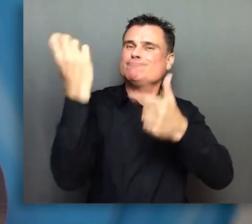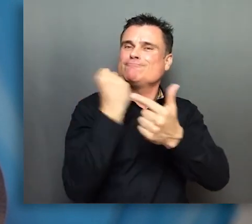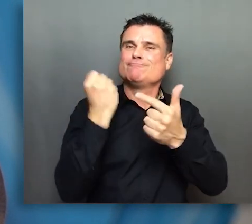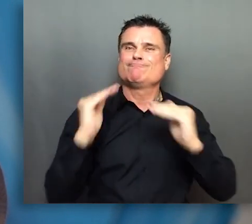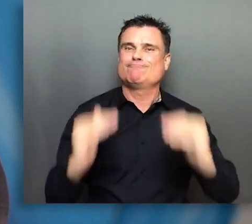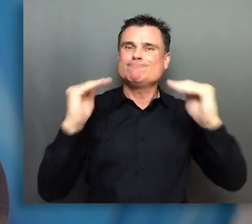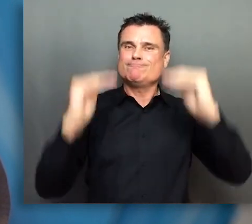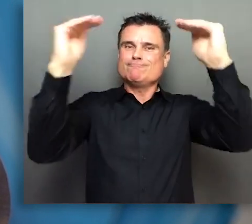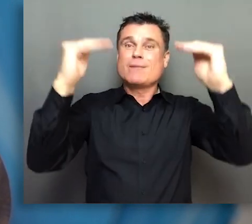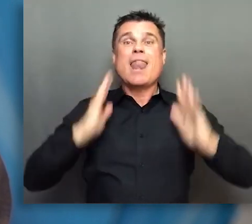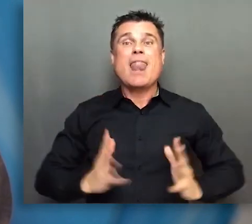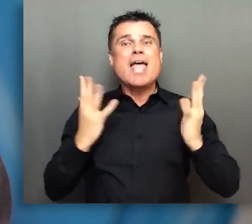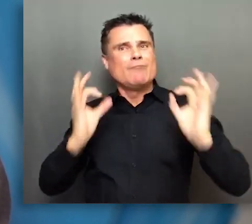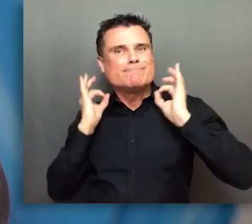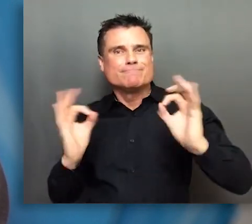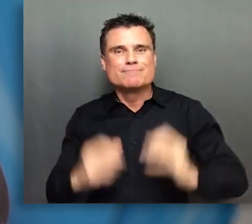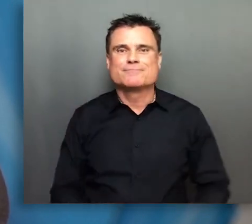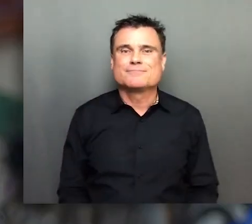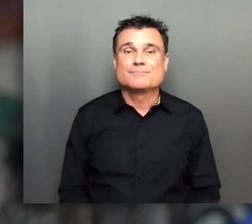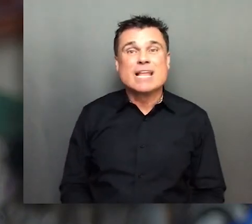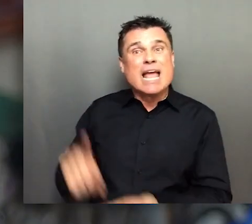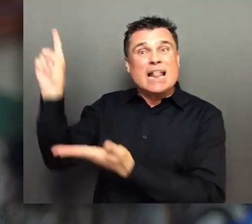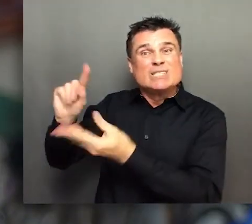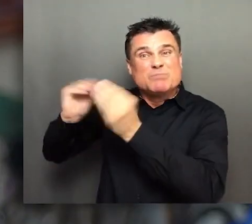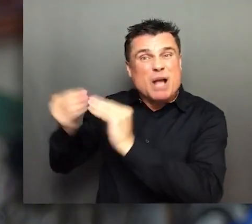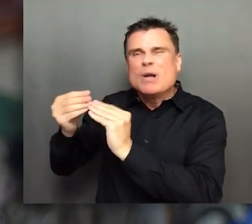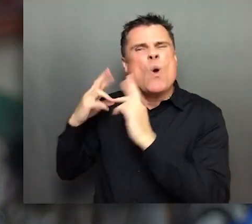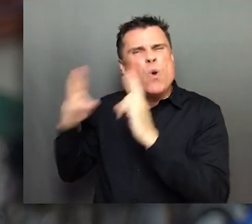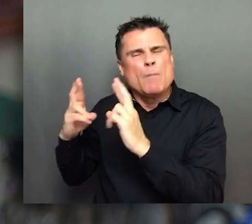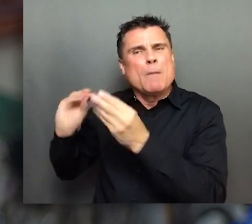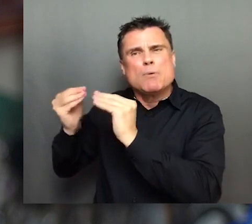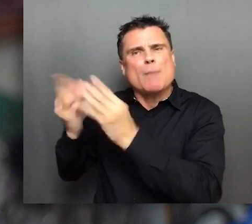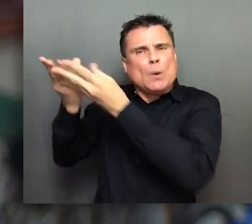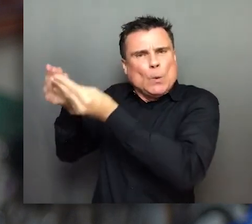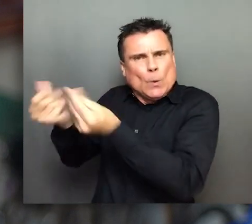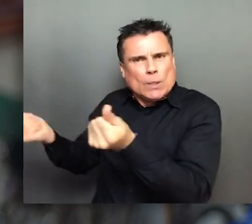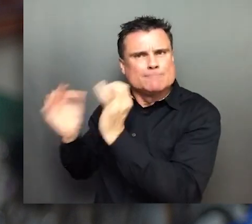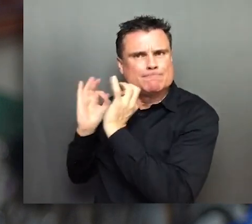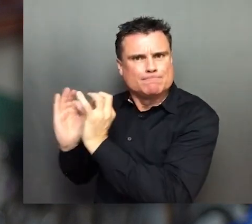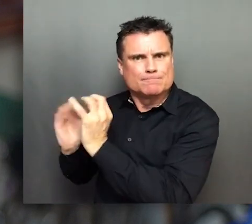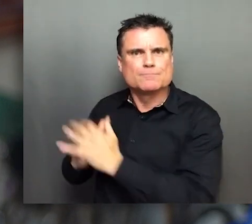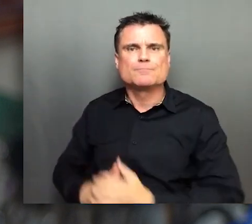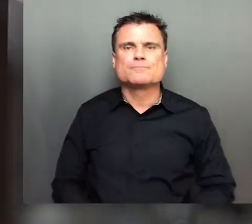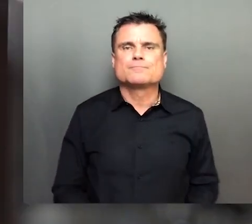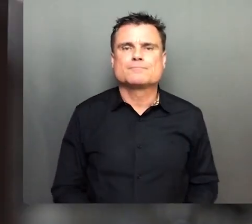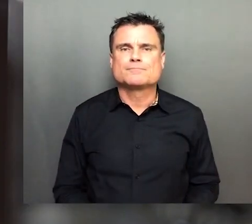and doctorate degrees and achieve a lot in my life. I hope they will find a solution for the electricity problem.